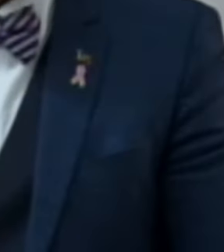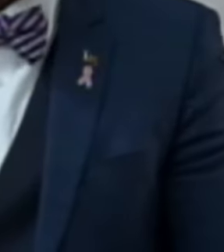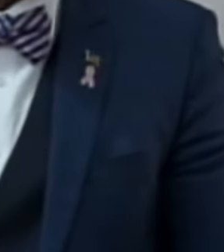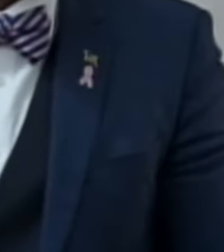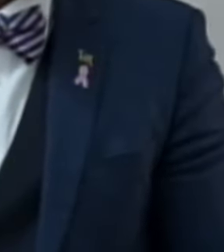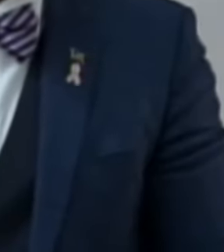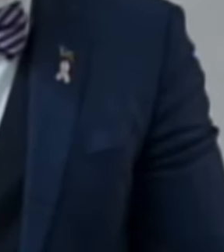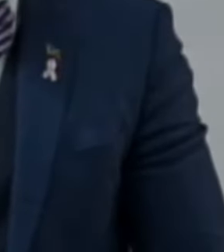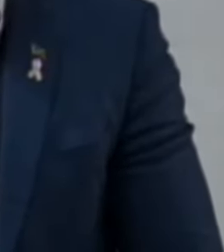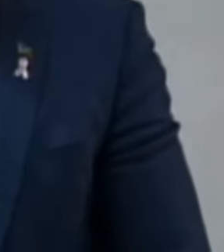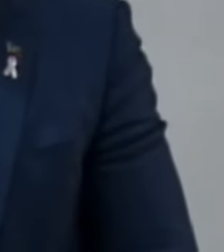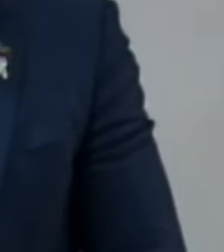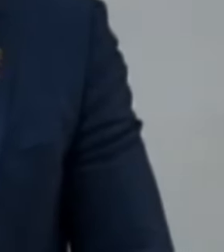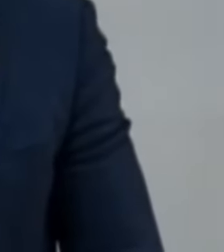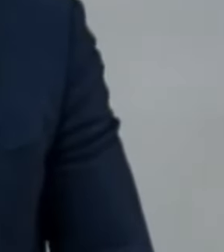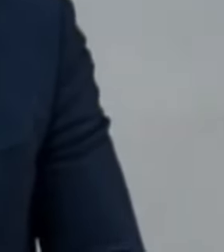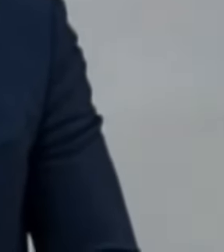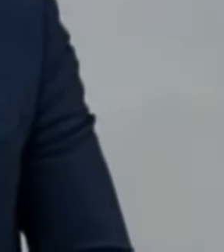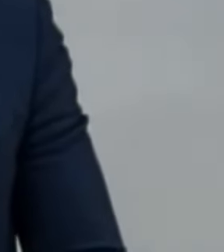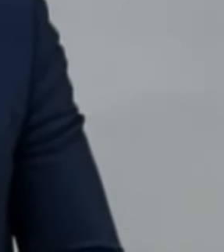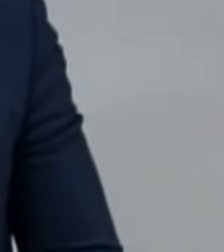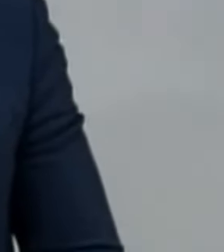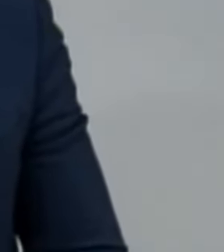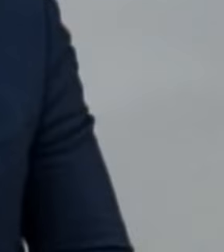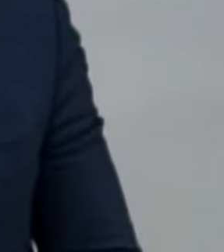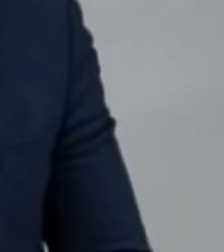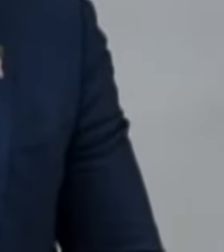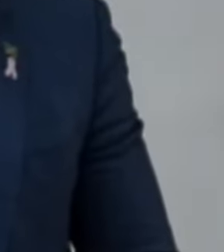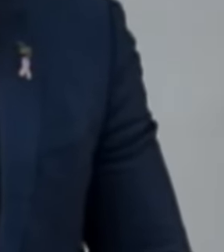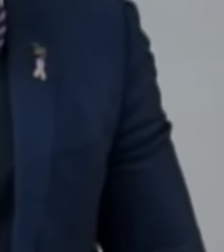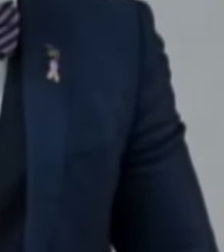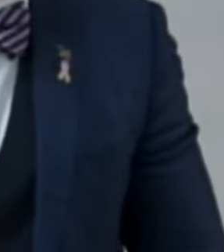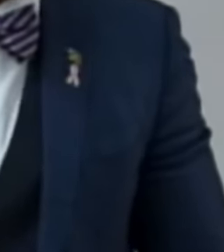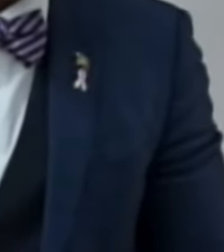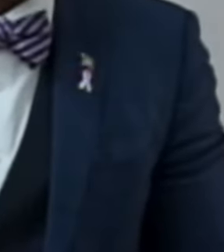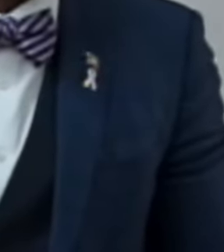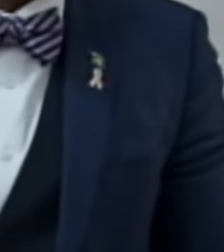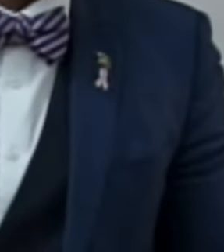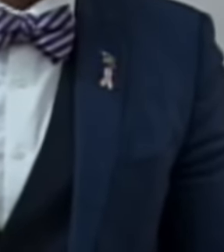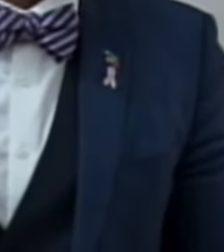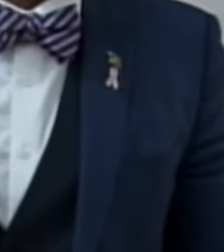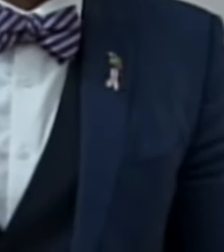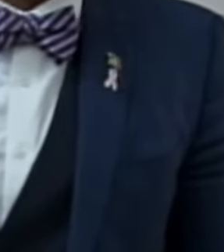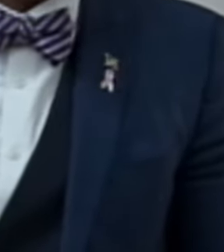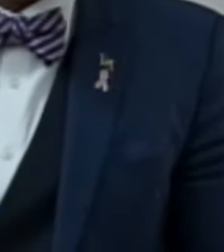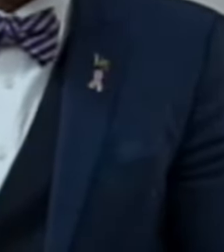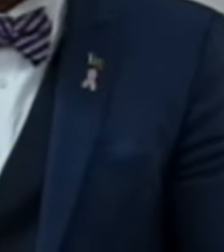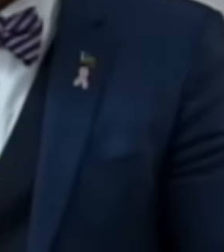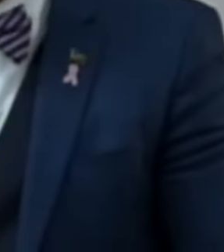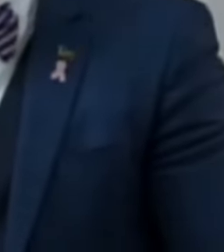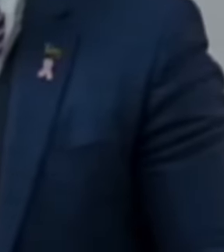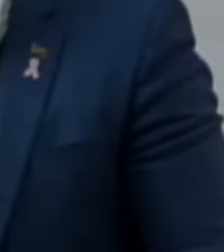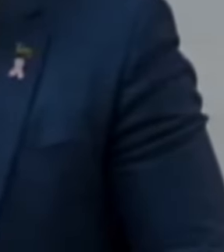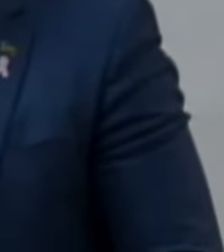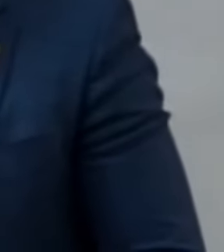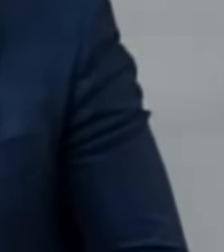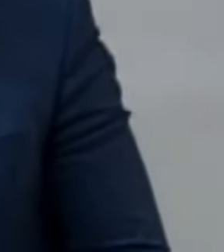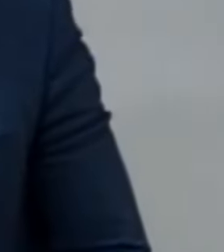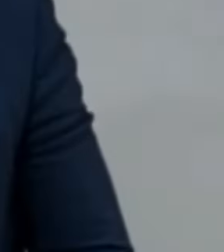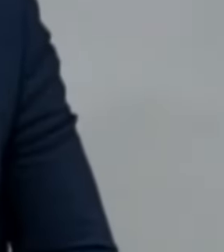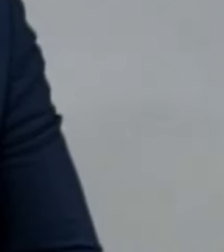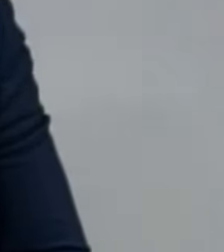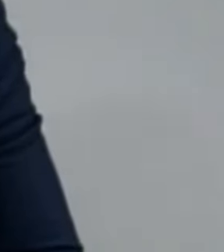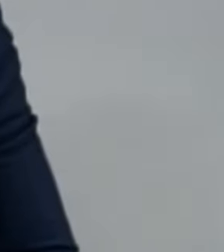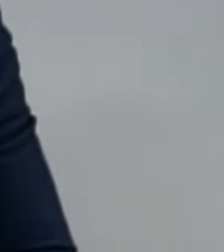which have been passed into law. I just want to take this opportunity to thank the team at the Attorney General's office, particularly